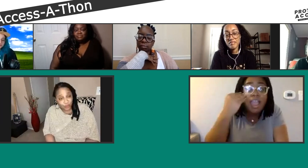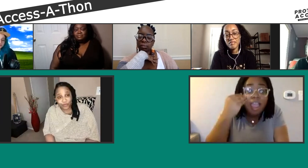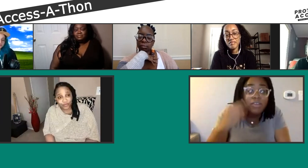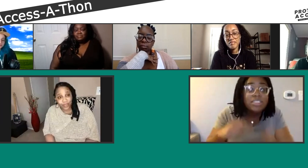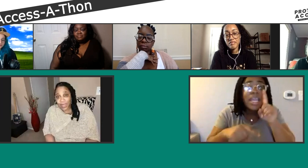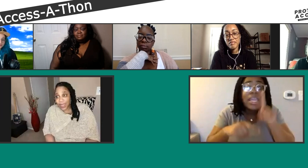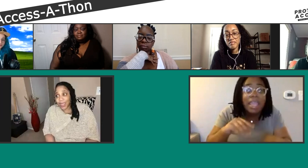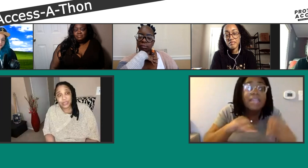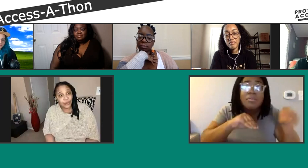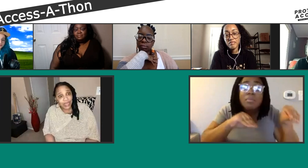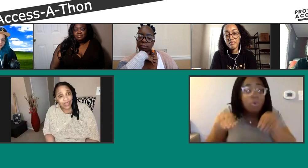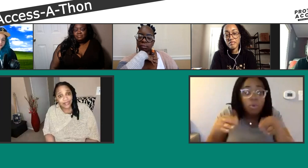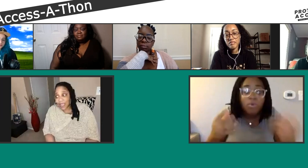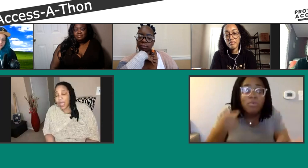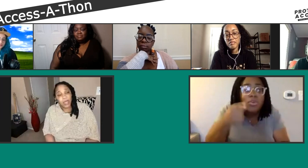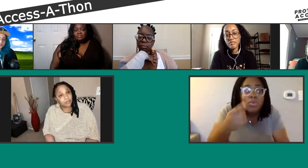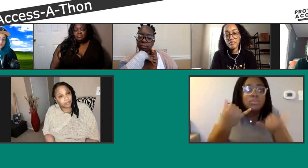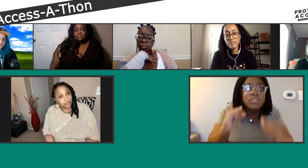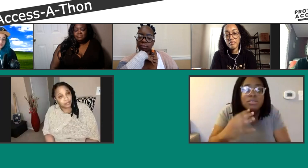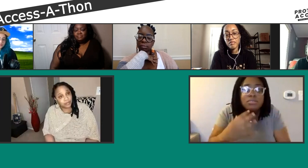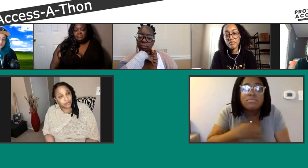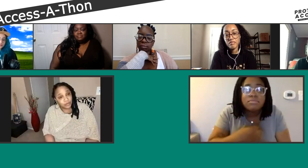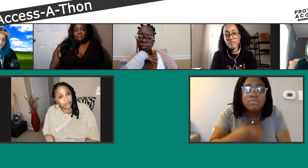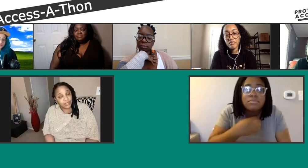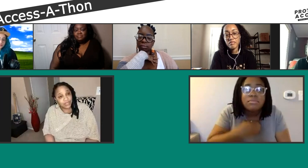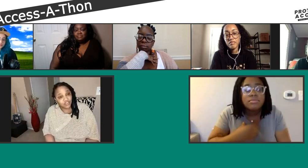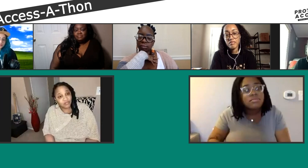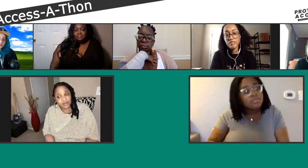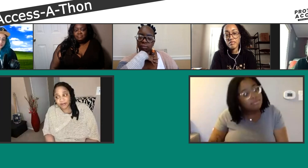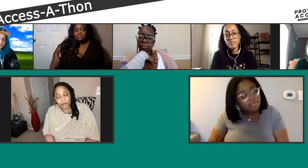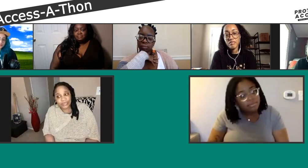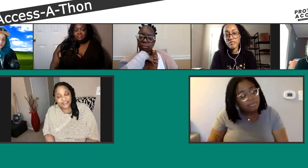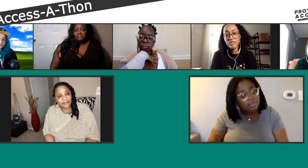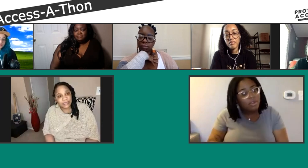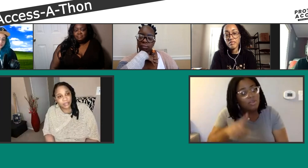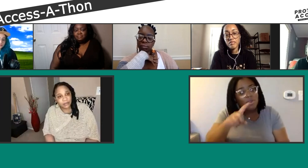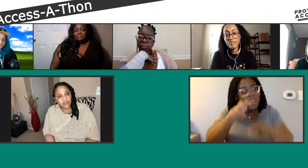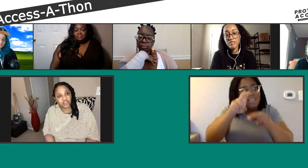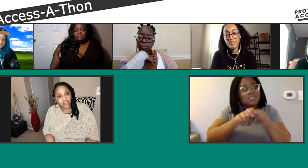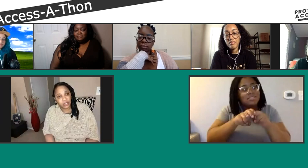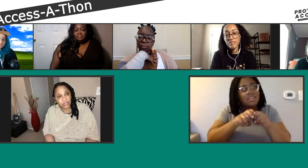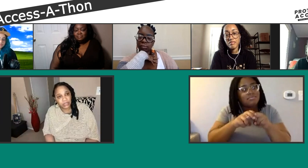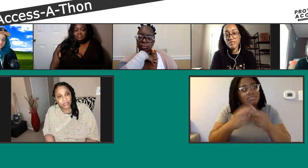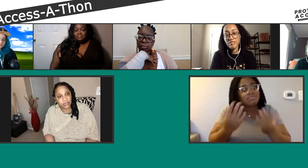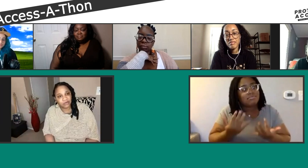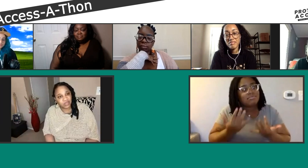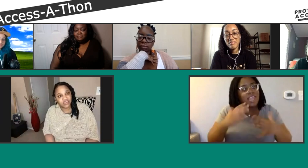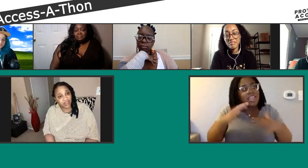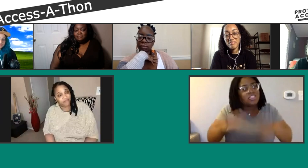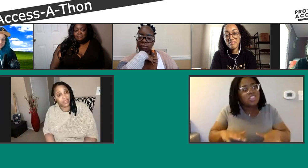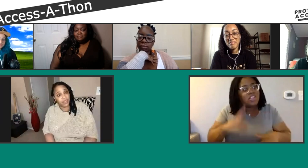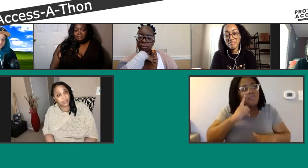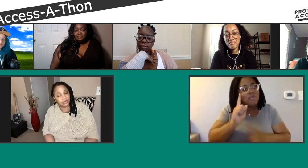move. And you can't, you can't sit your narrow ass down and chill the hell out and